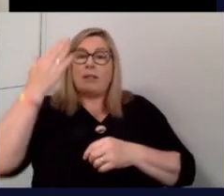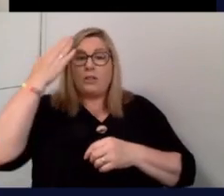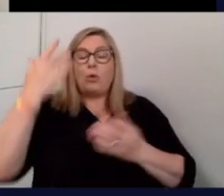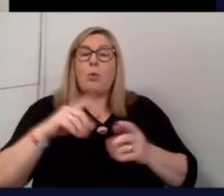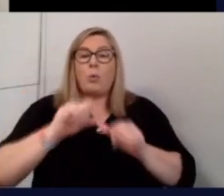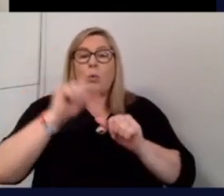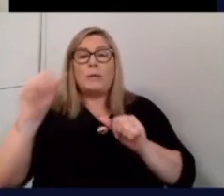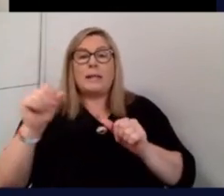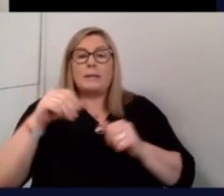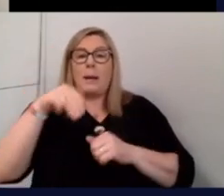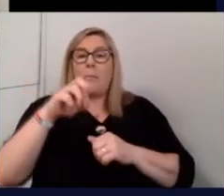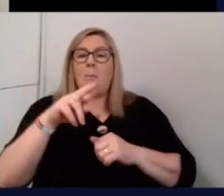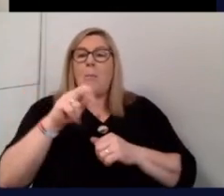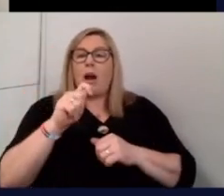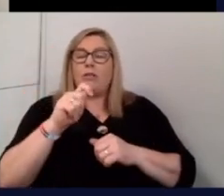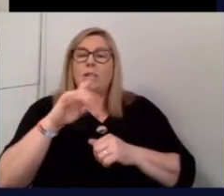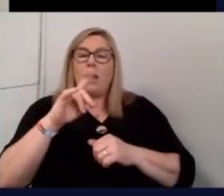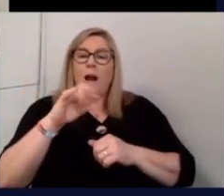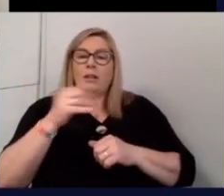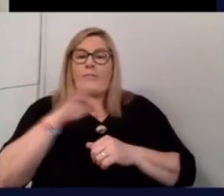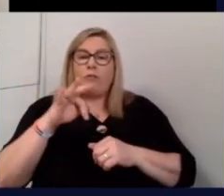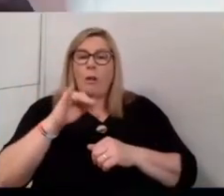we have Margaret Harty from Intertrade Ireland.